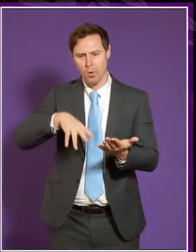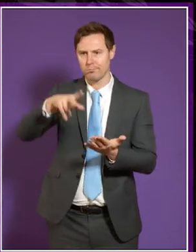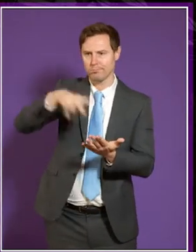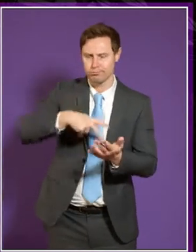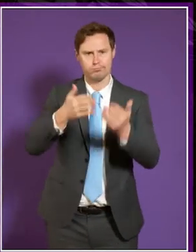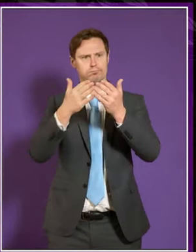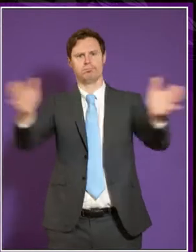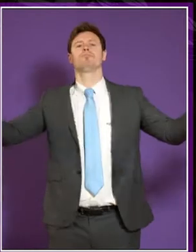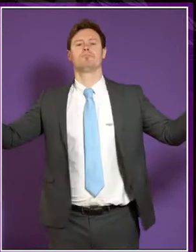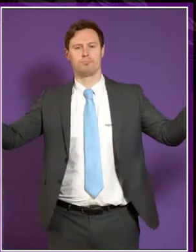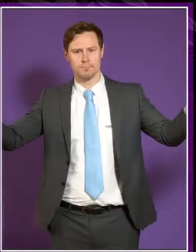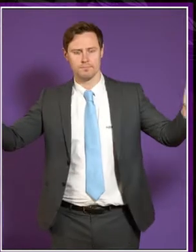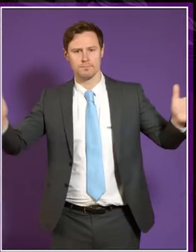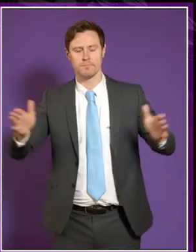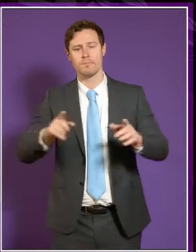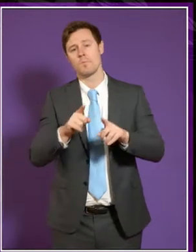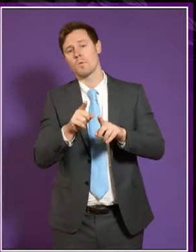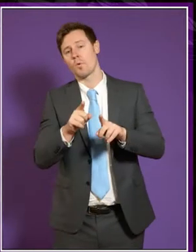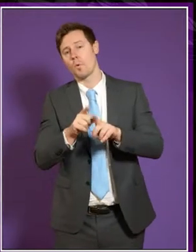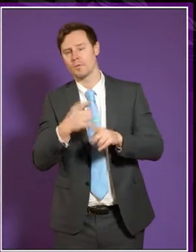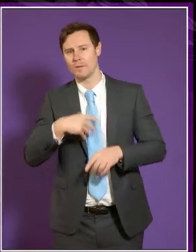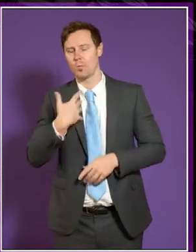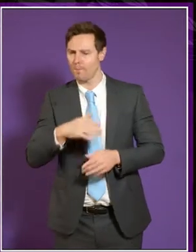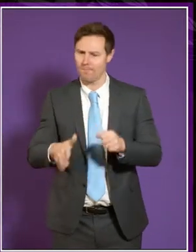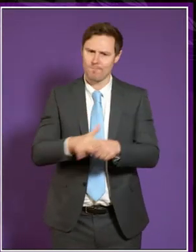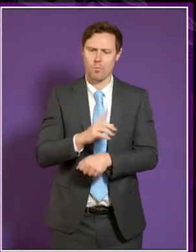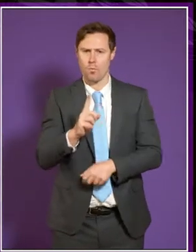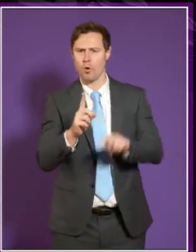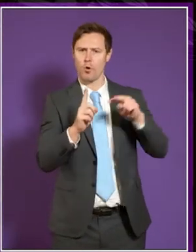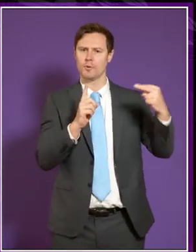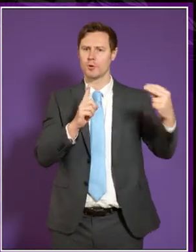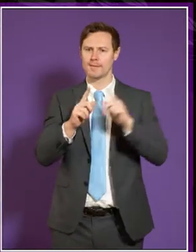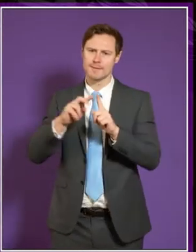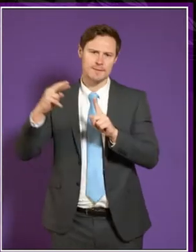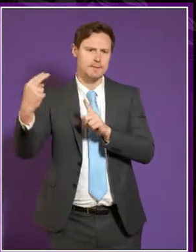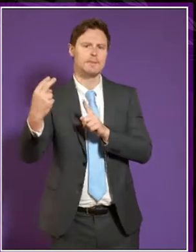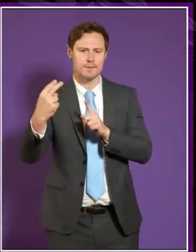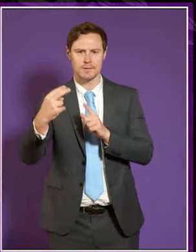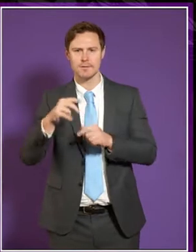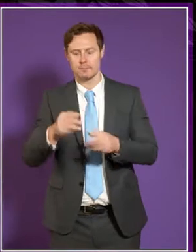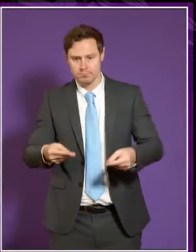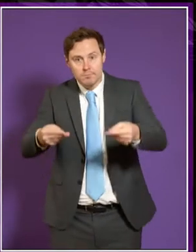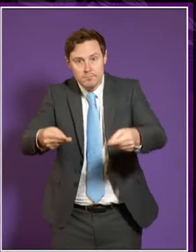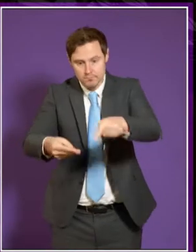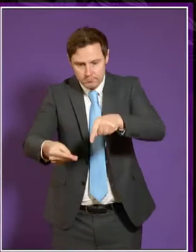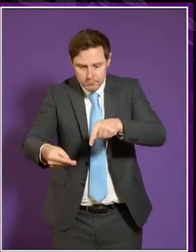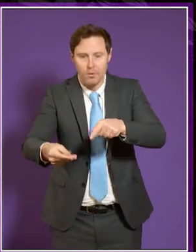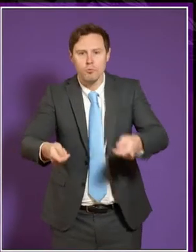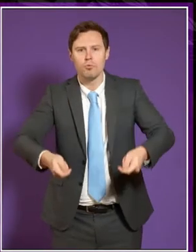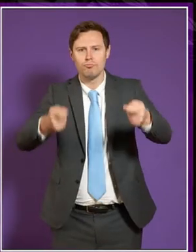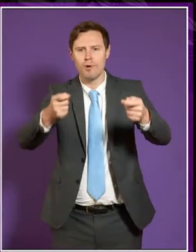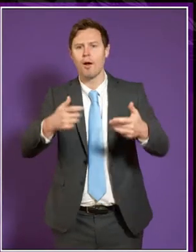widely. Also, as objectively as possible, because I realise sometimes they raise issues on which there are